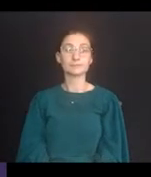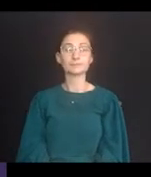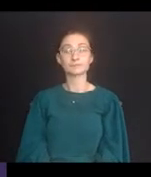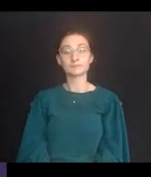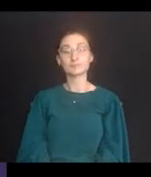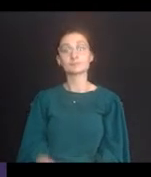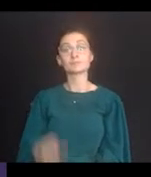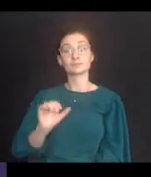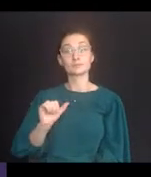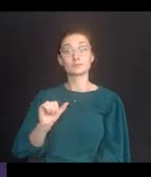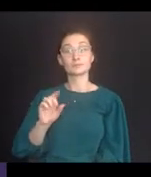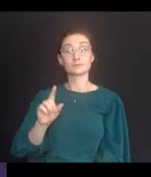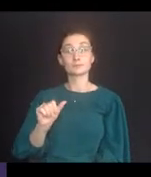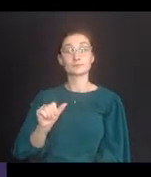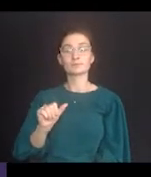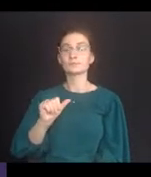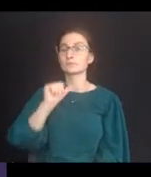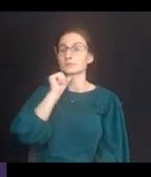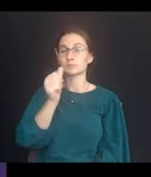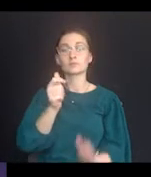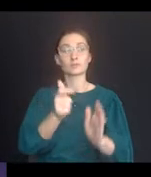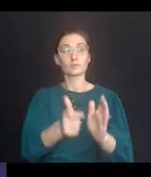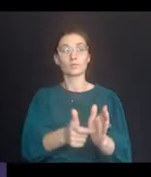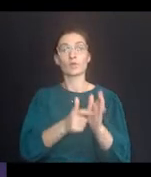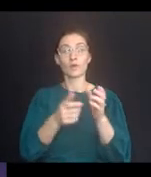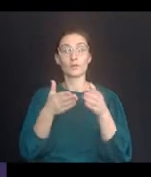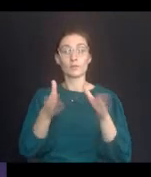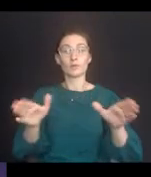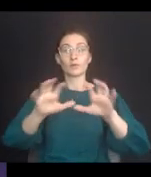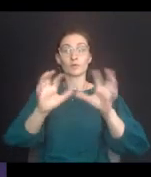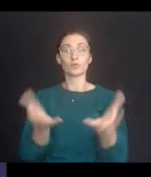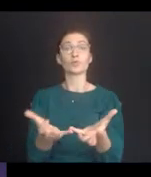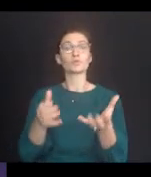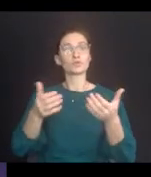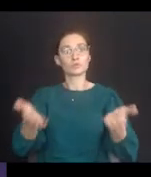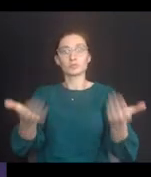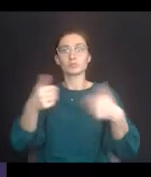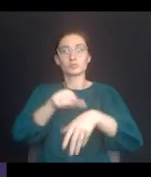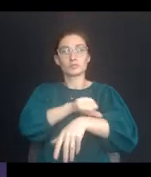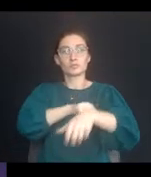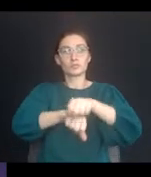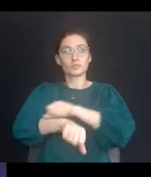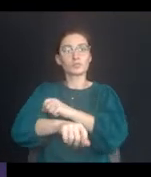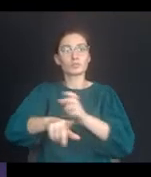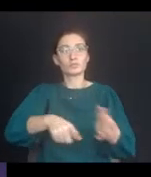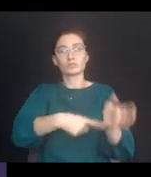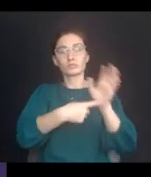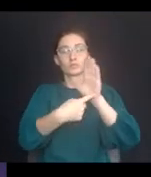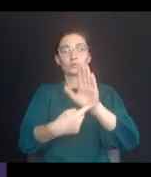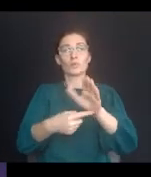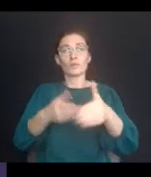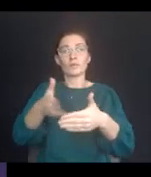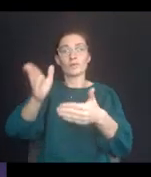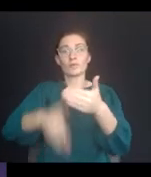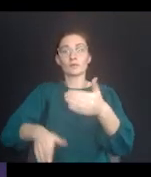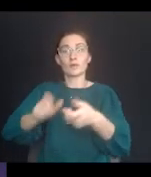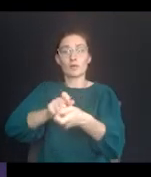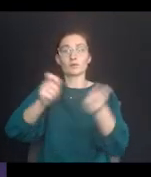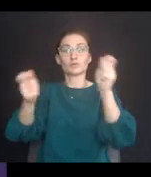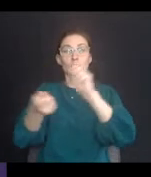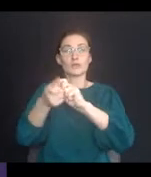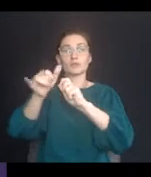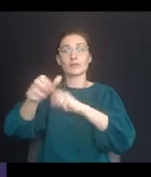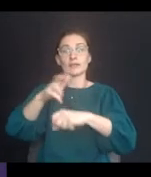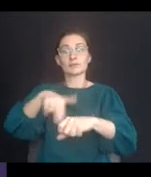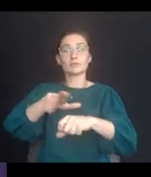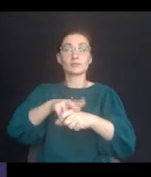The regulation implementing the ADA does not require a public entity to take any action that it can demonstrate would result in